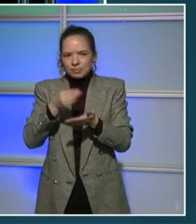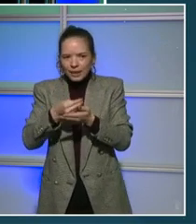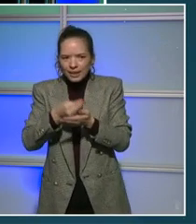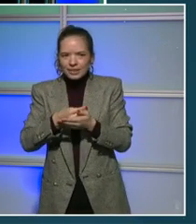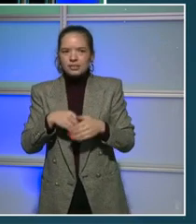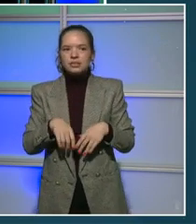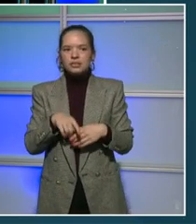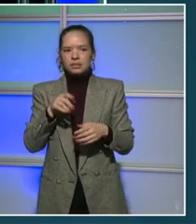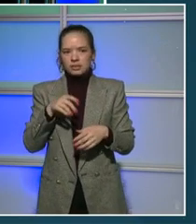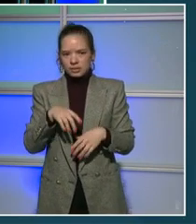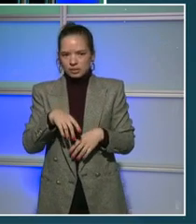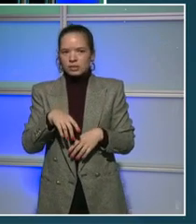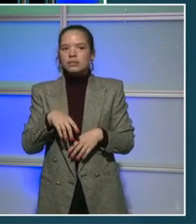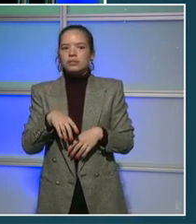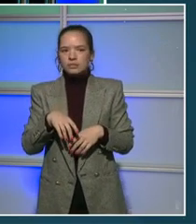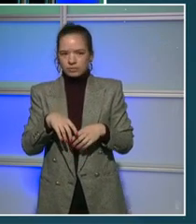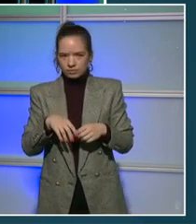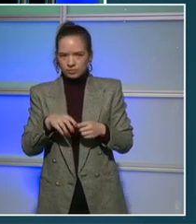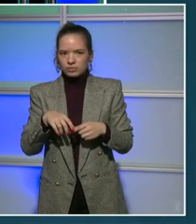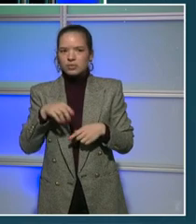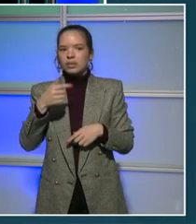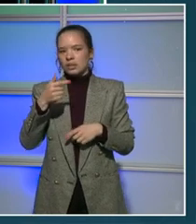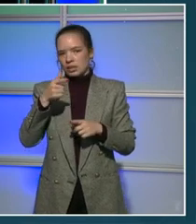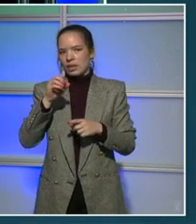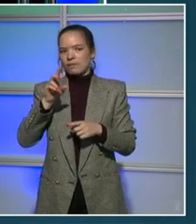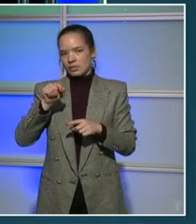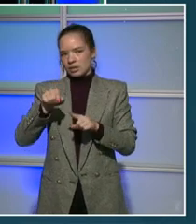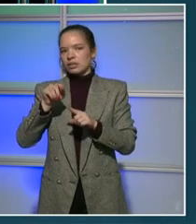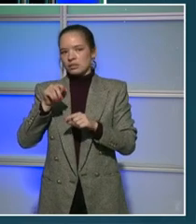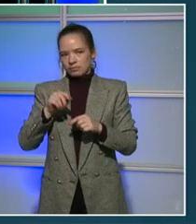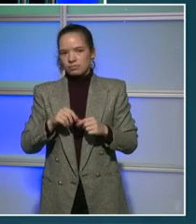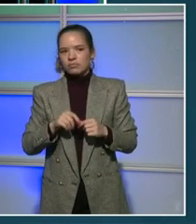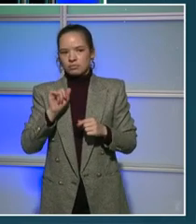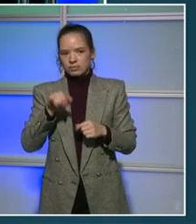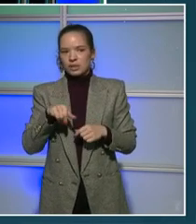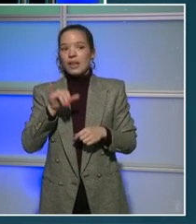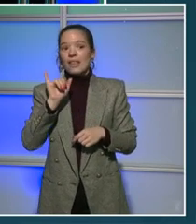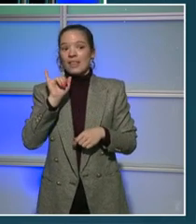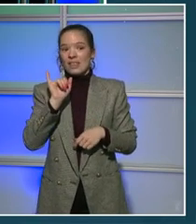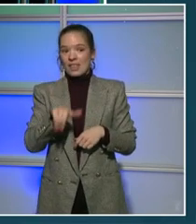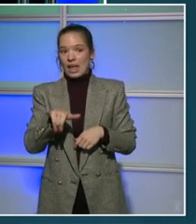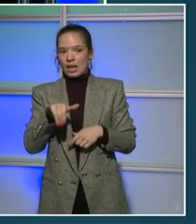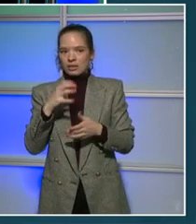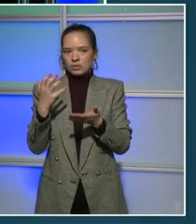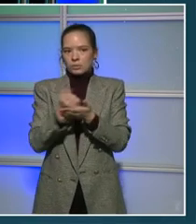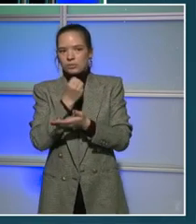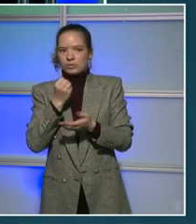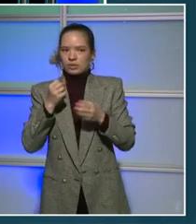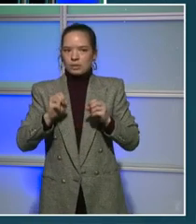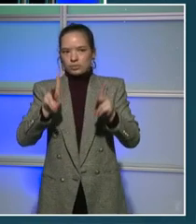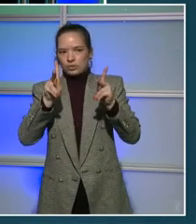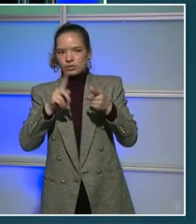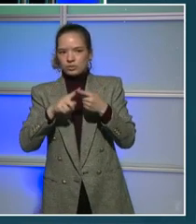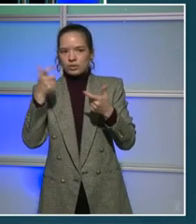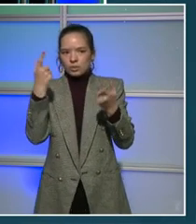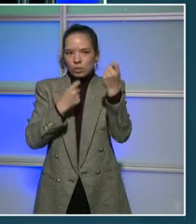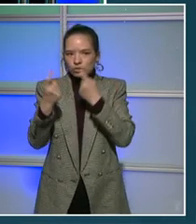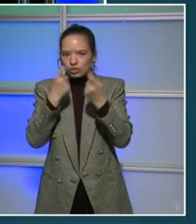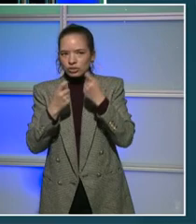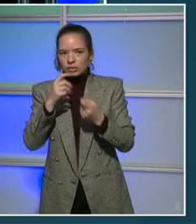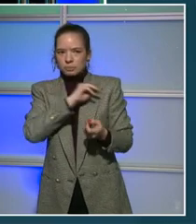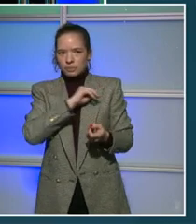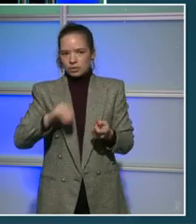to play or scan the QR code. You will also have the opportunity in a moment to start asking your questions of Mayor Bowser during our live Q&A portion.